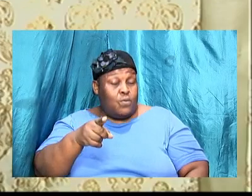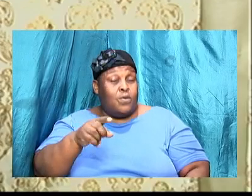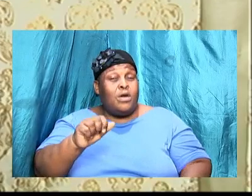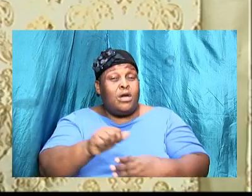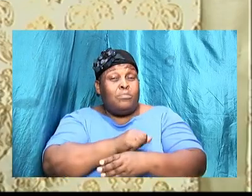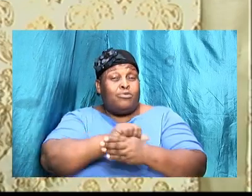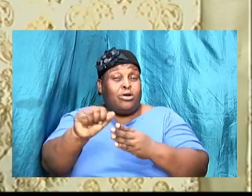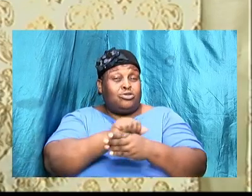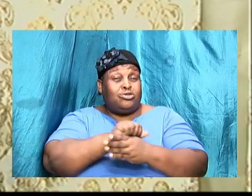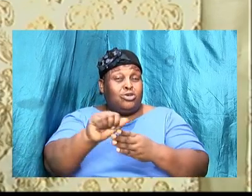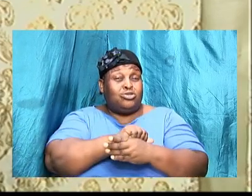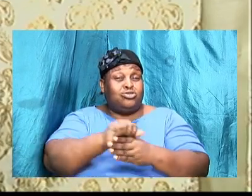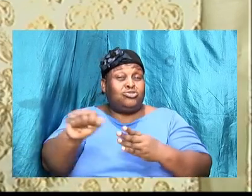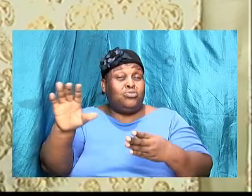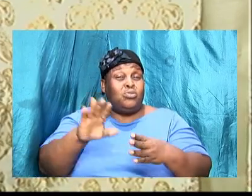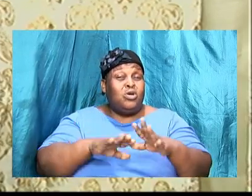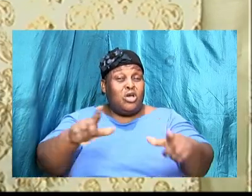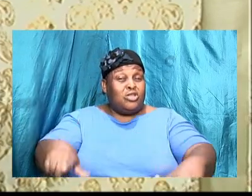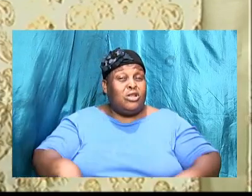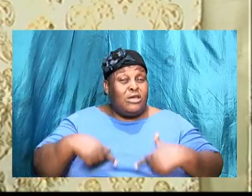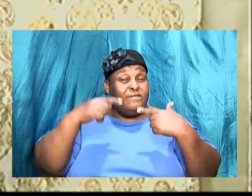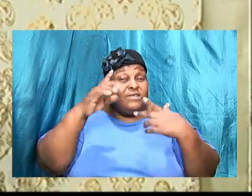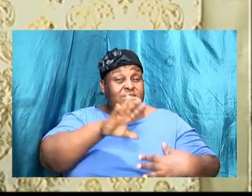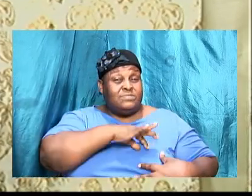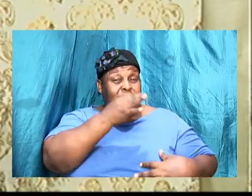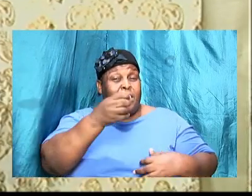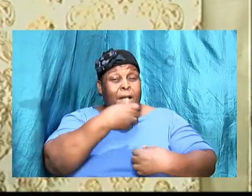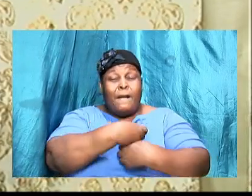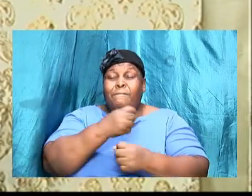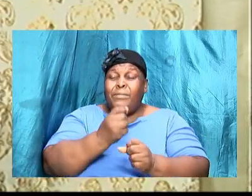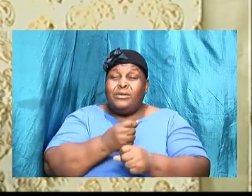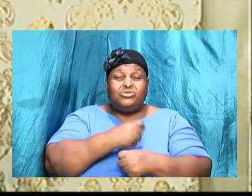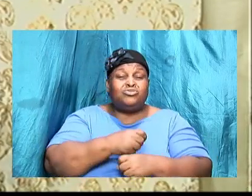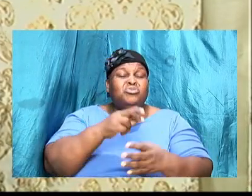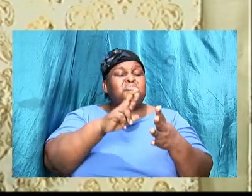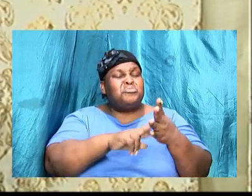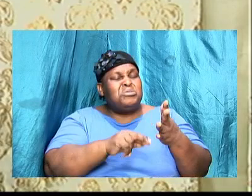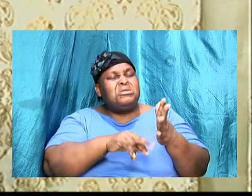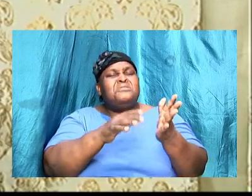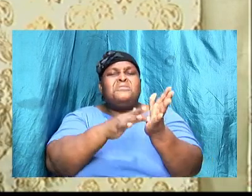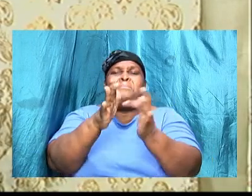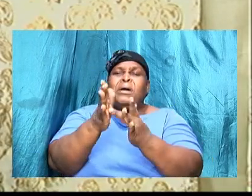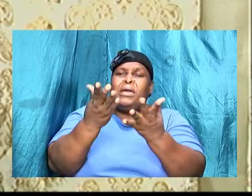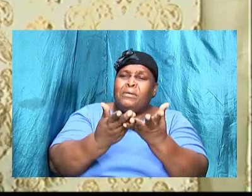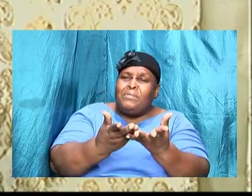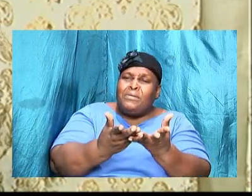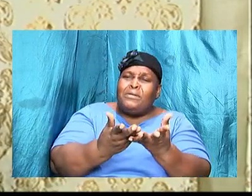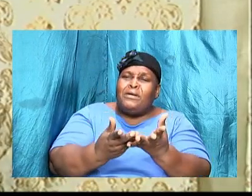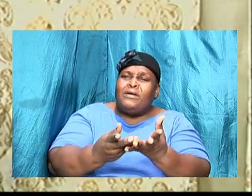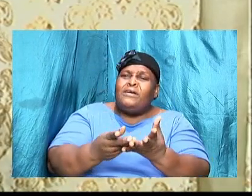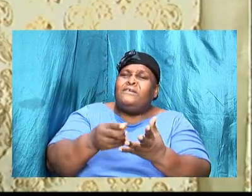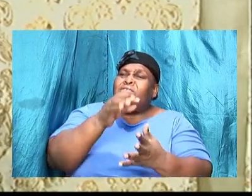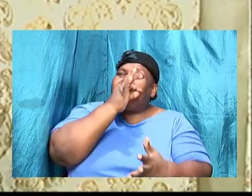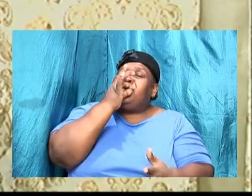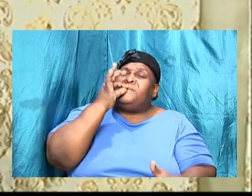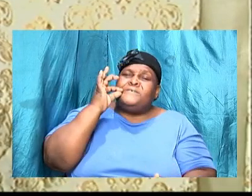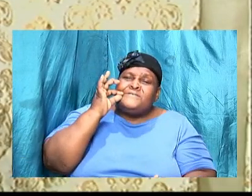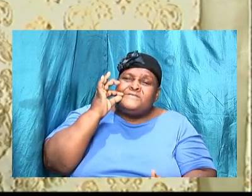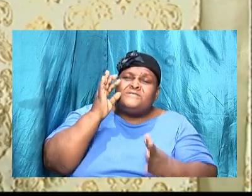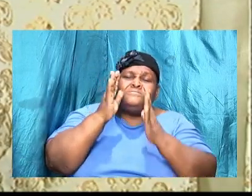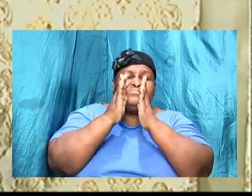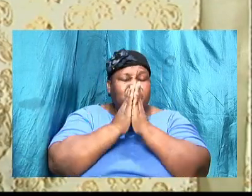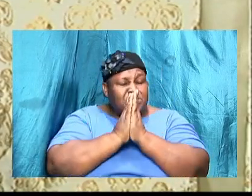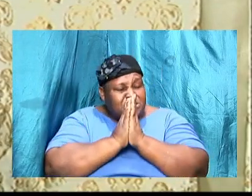the things that would have you to make sure you're reading make sure you're fasting make sure you're praying make sure you devote yourself to